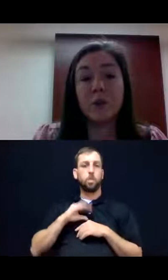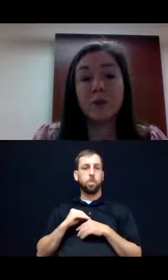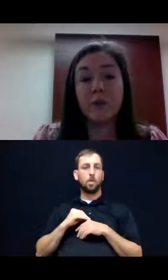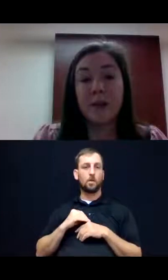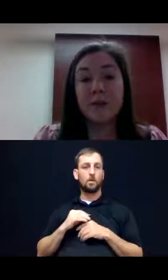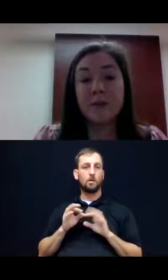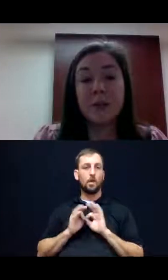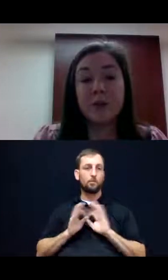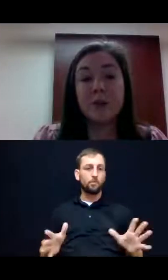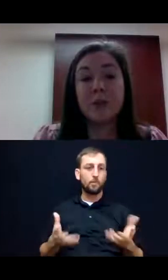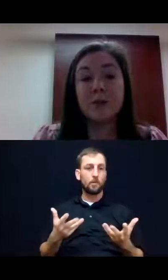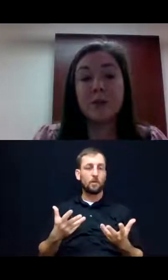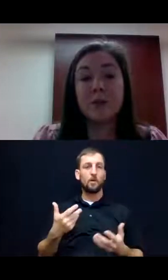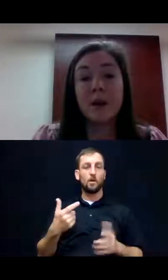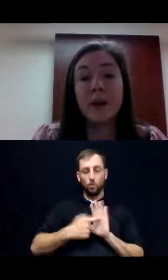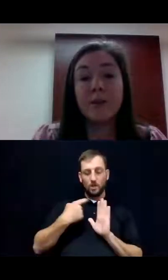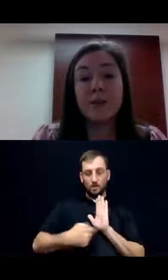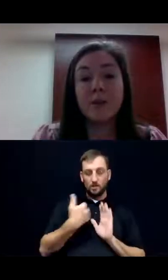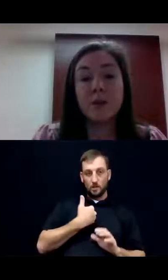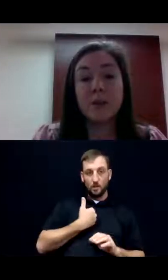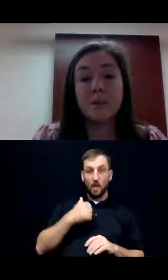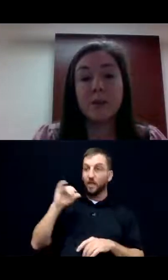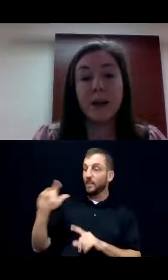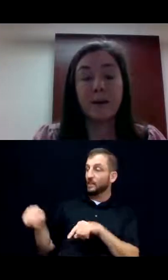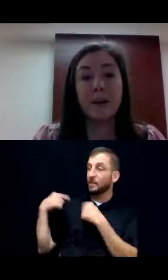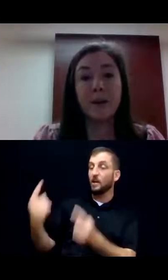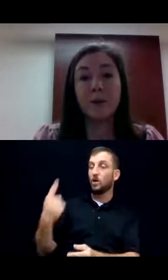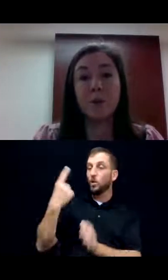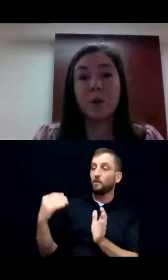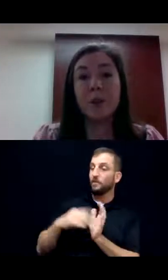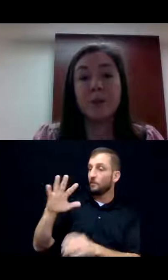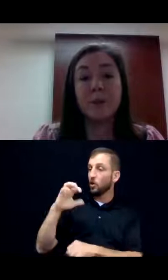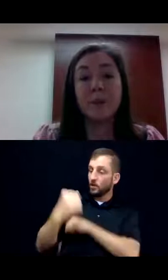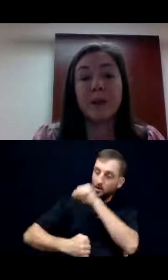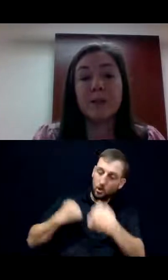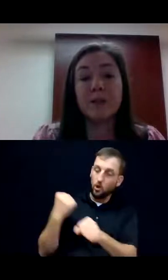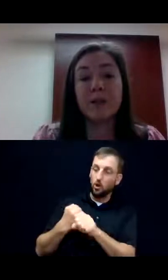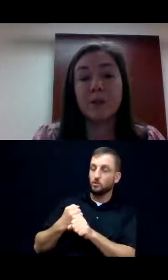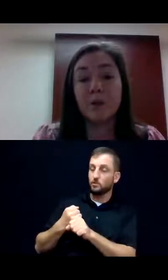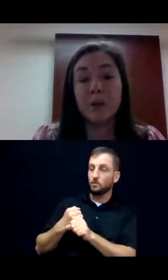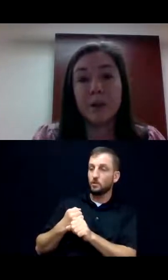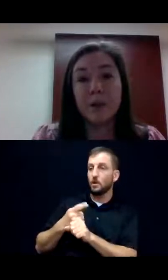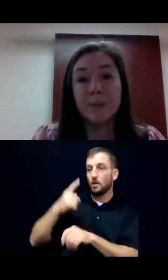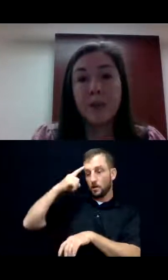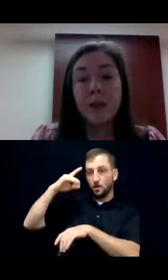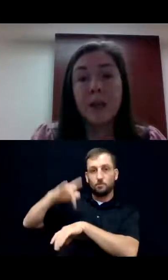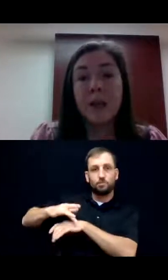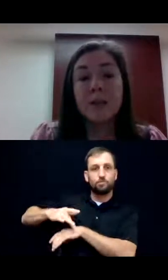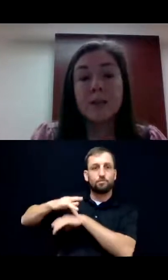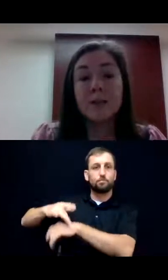cultures over the last 1500 years have instilled this mentality of, well, we're going to do it because it's for your own good.